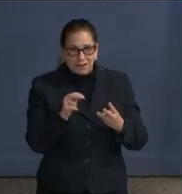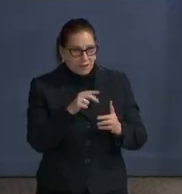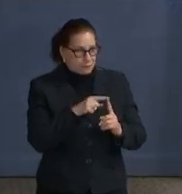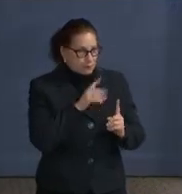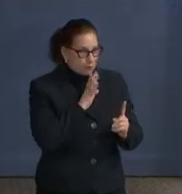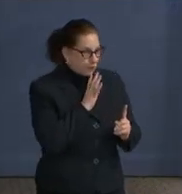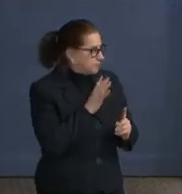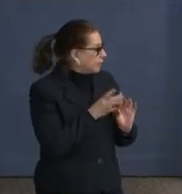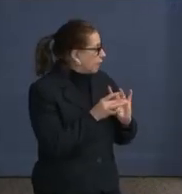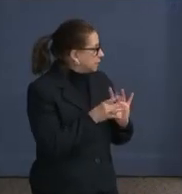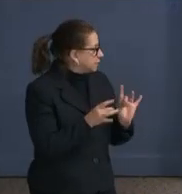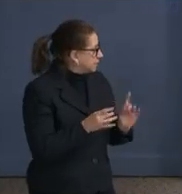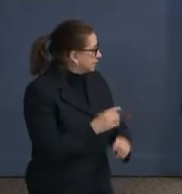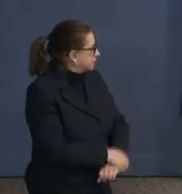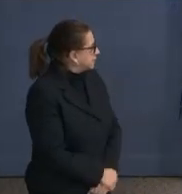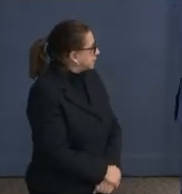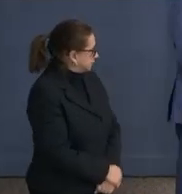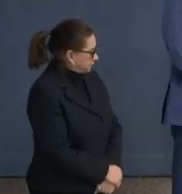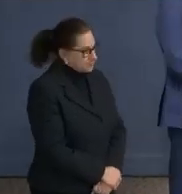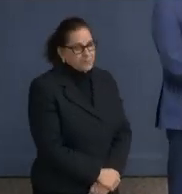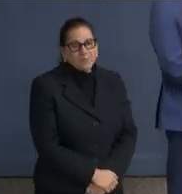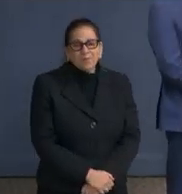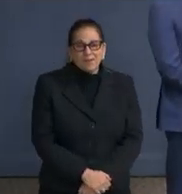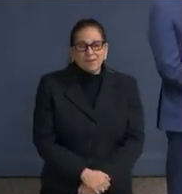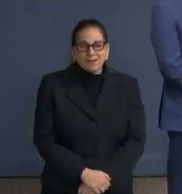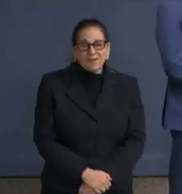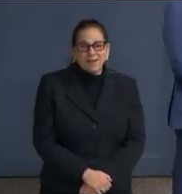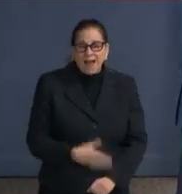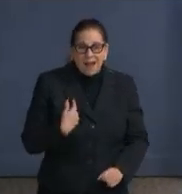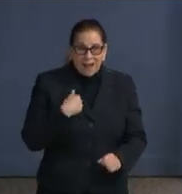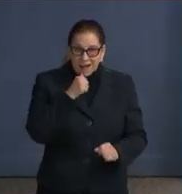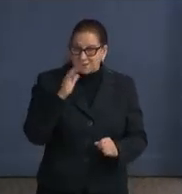I have to admit I wasn't expecting that last part of how we ended there.